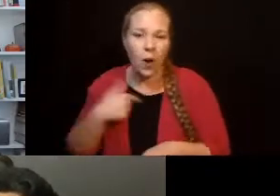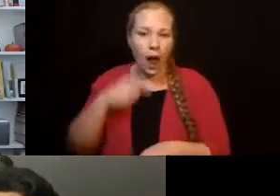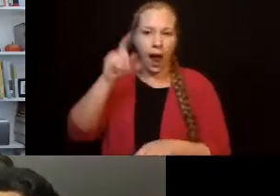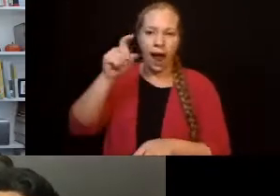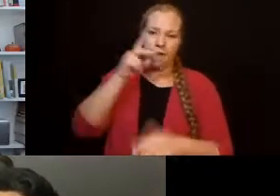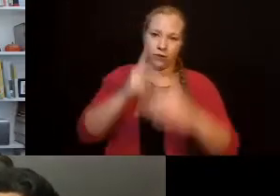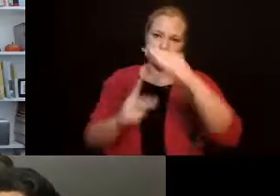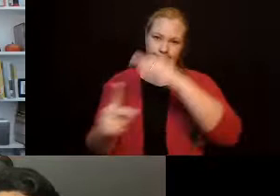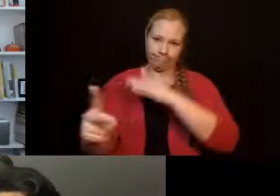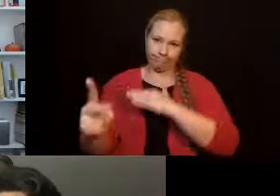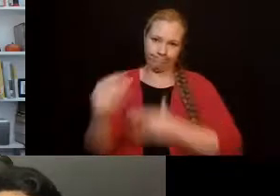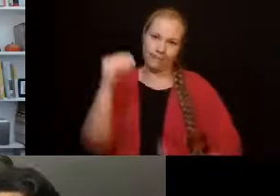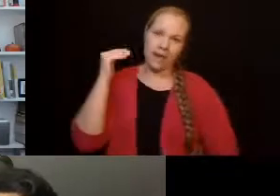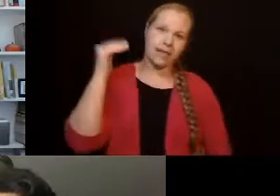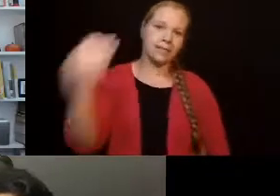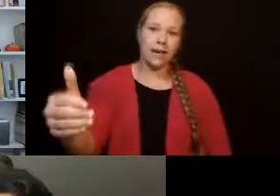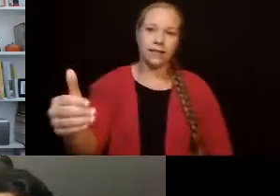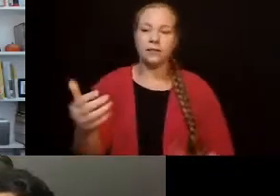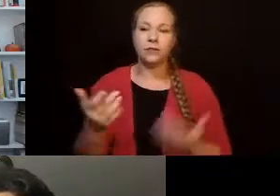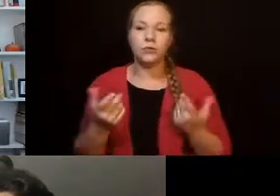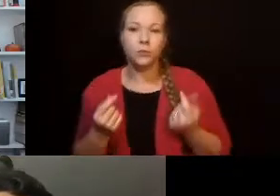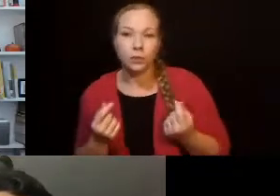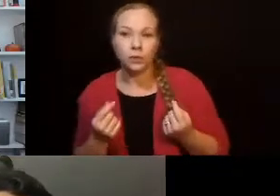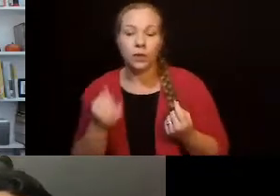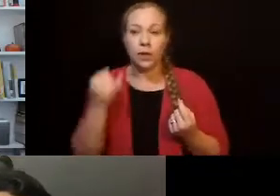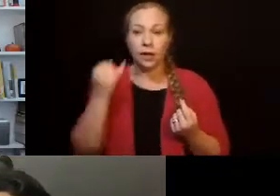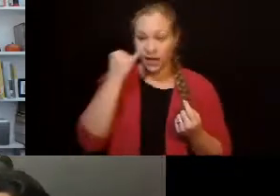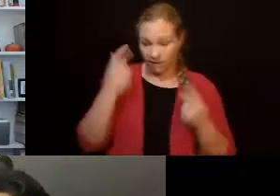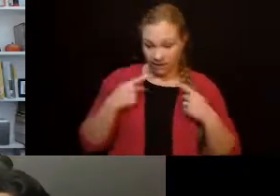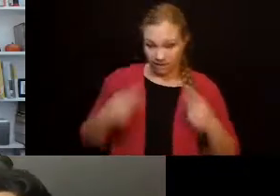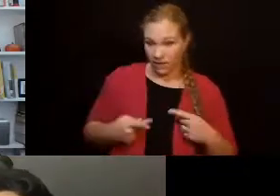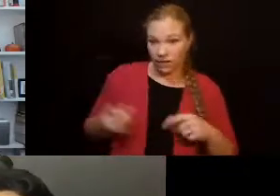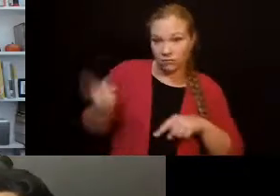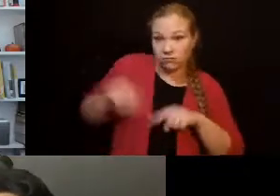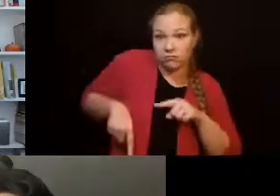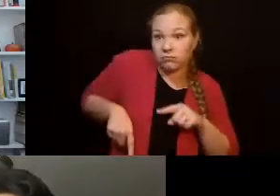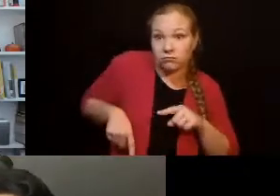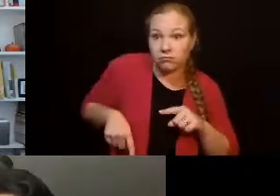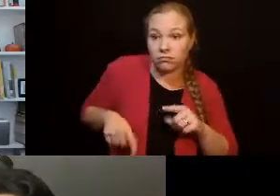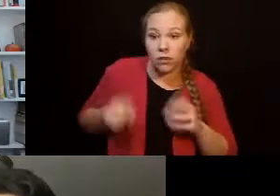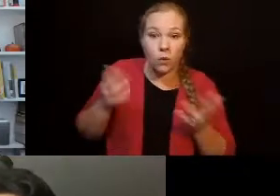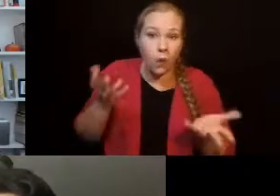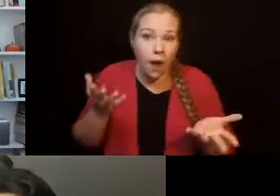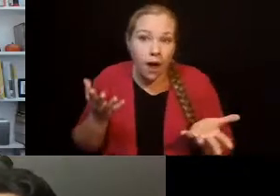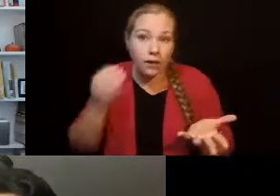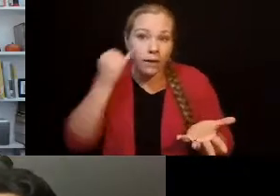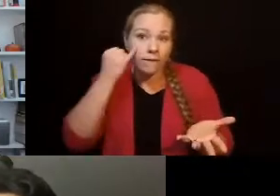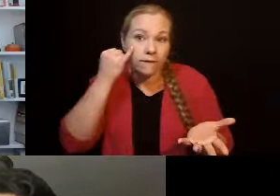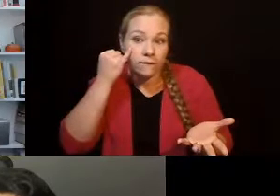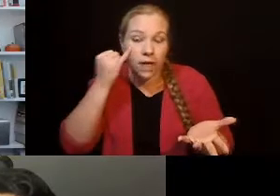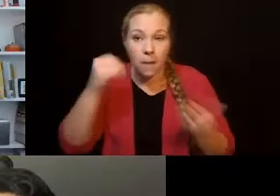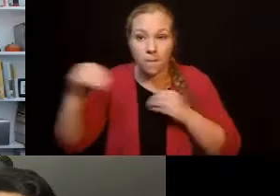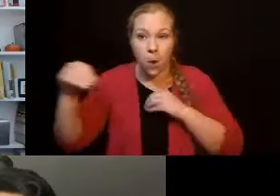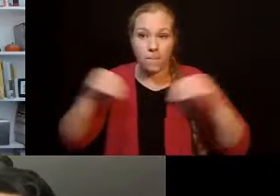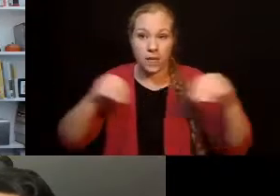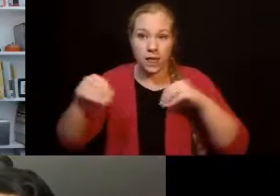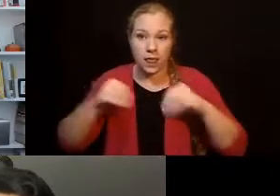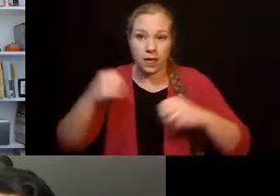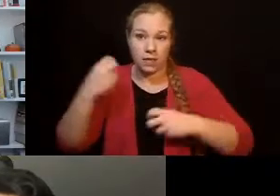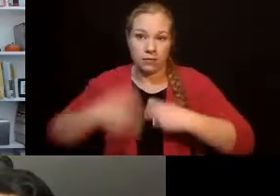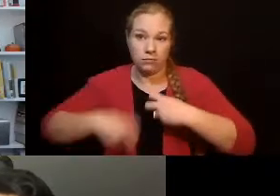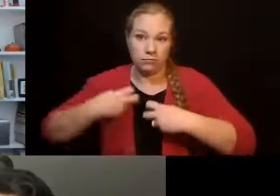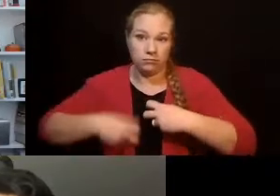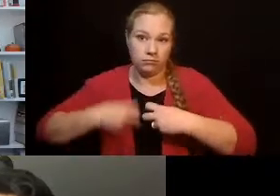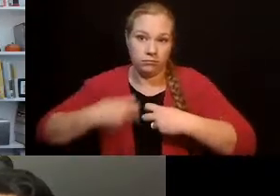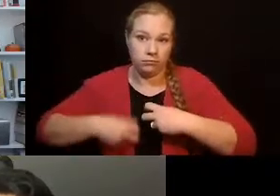when and if mobility becomes an issue, right? He's currently living with a provider, but